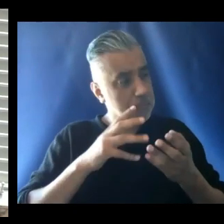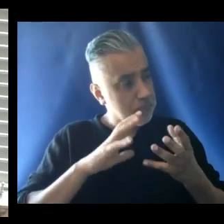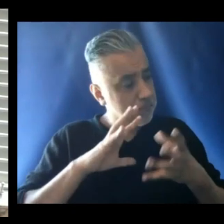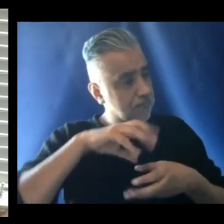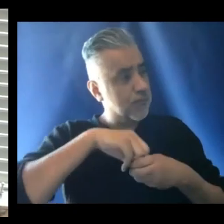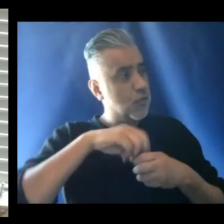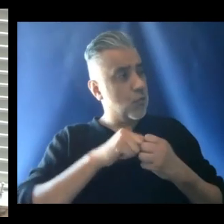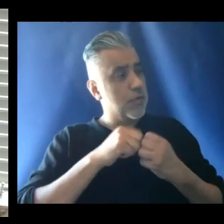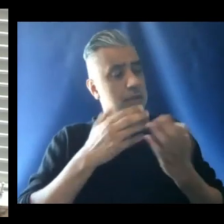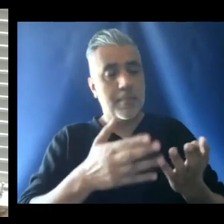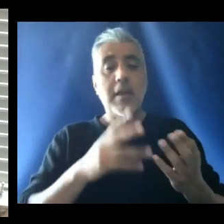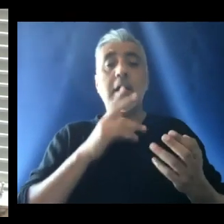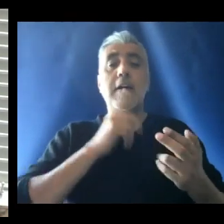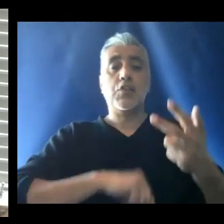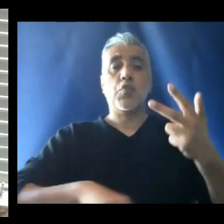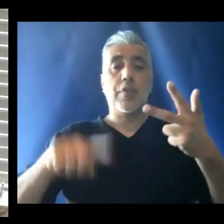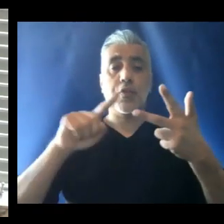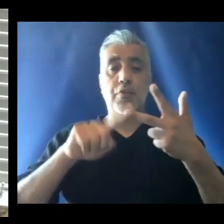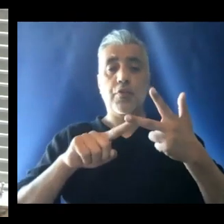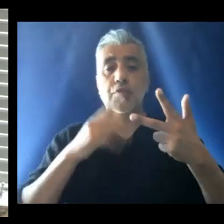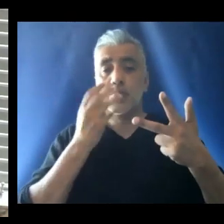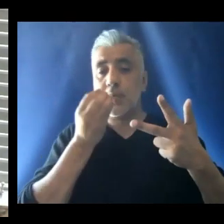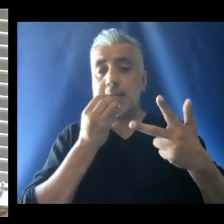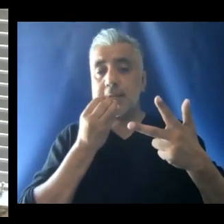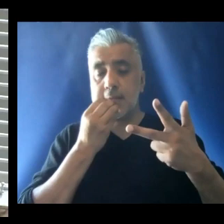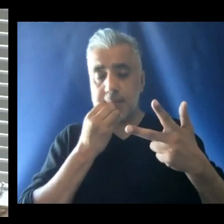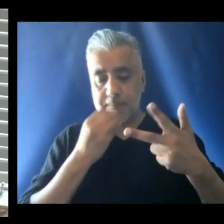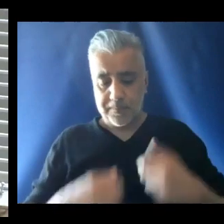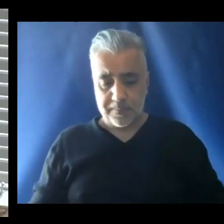And thus, we come to the third verb, to eat,